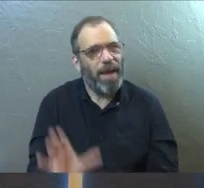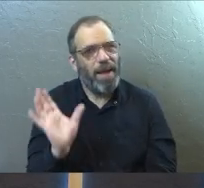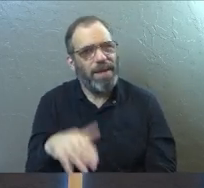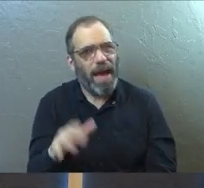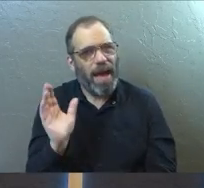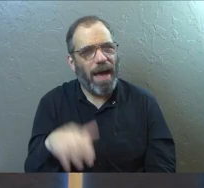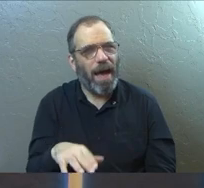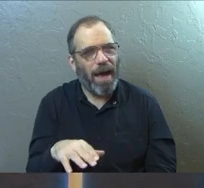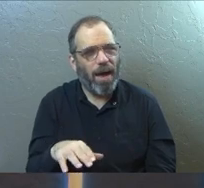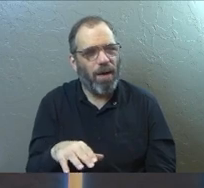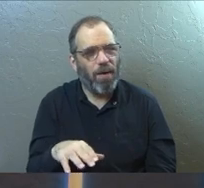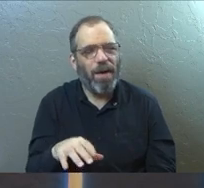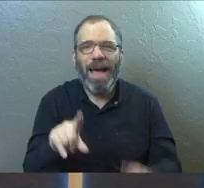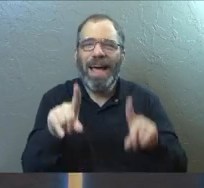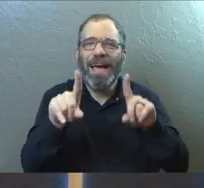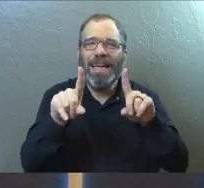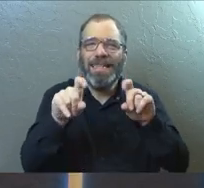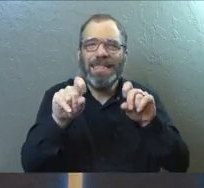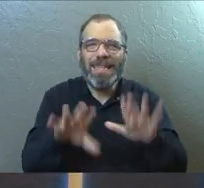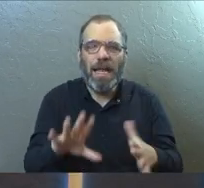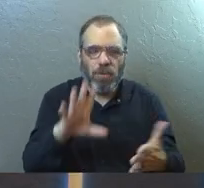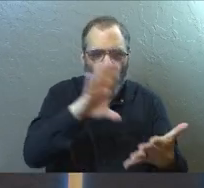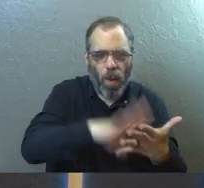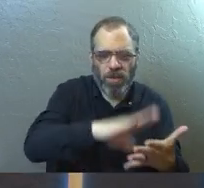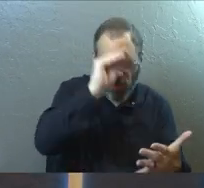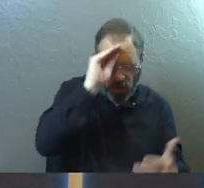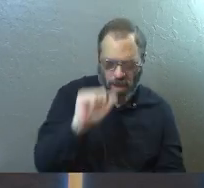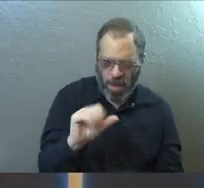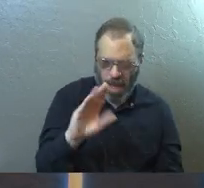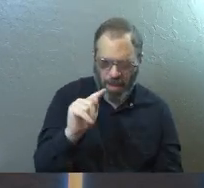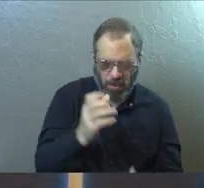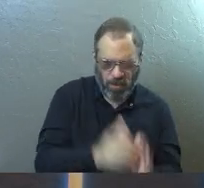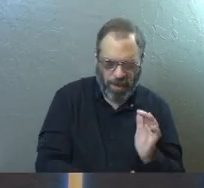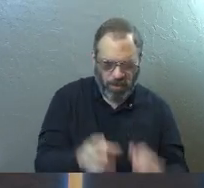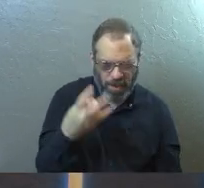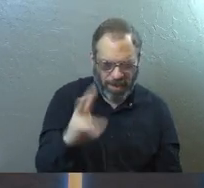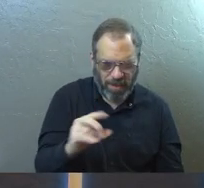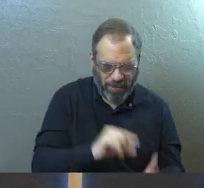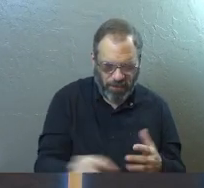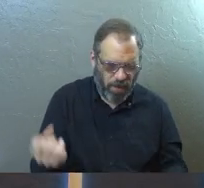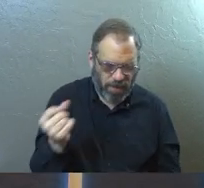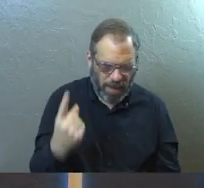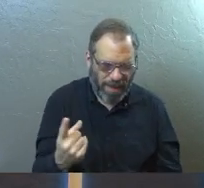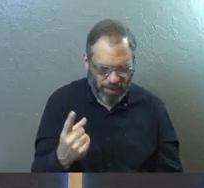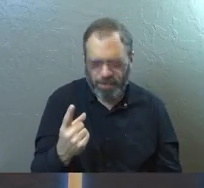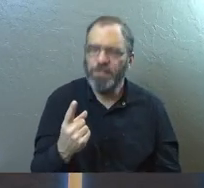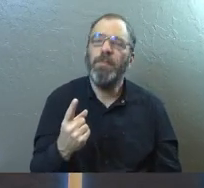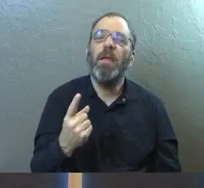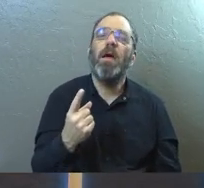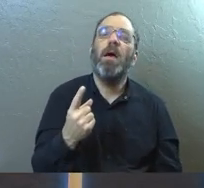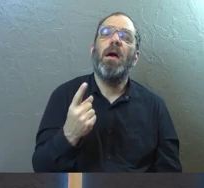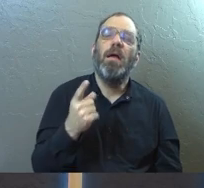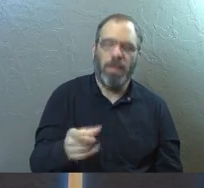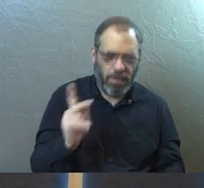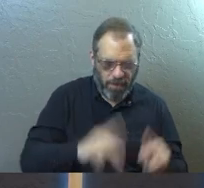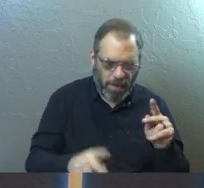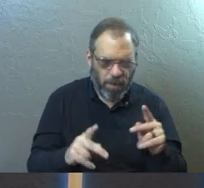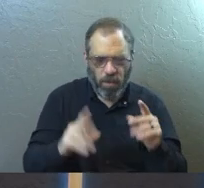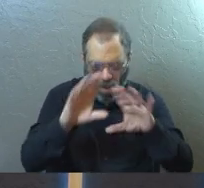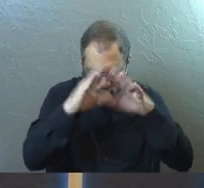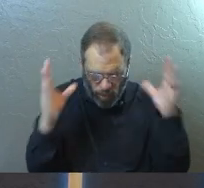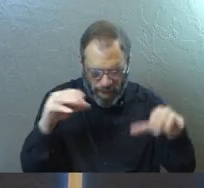Okay, next, test what you're taught. Acts 17, 11, this is so massive. And the people of Berea were more open-minded than those in